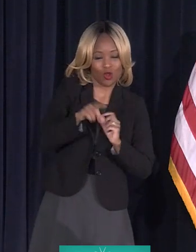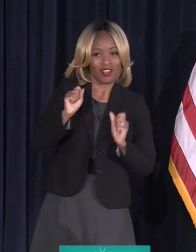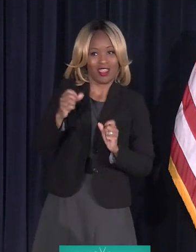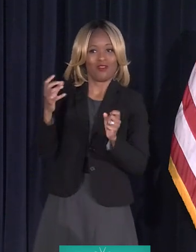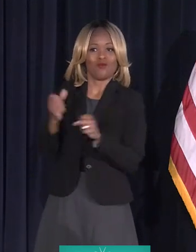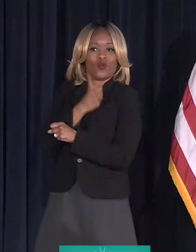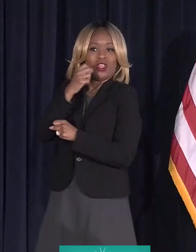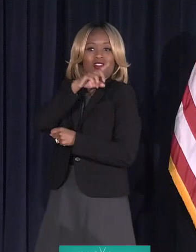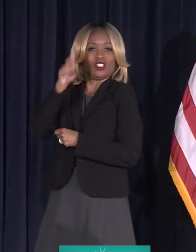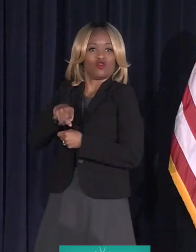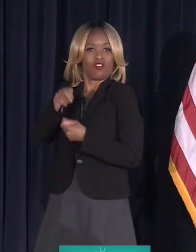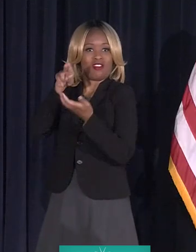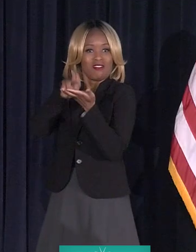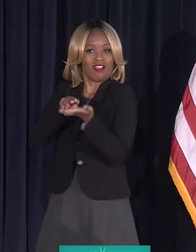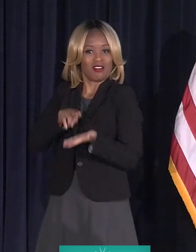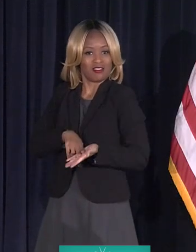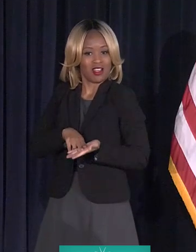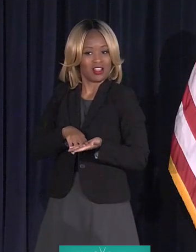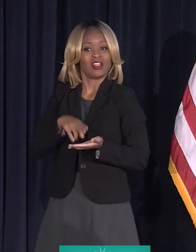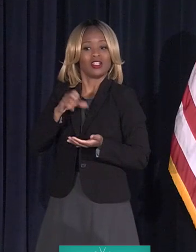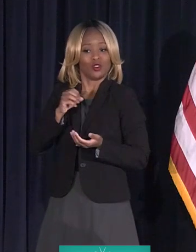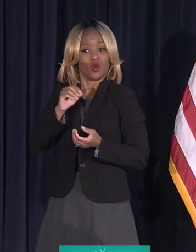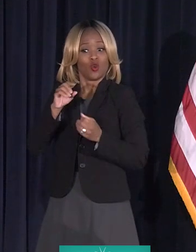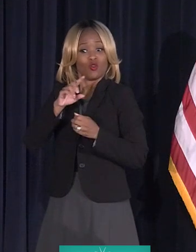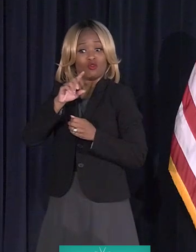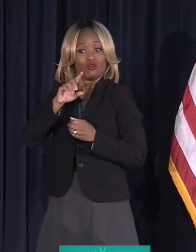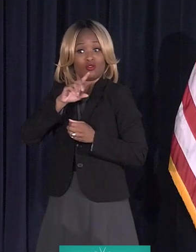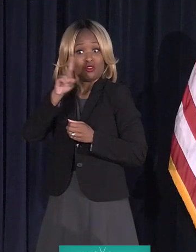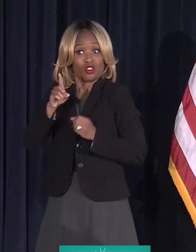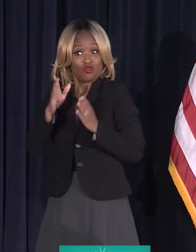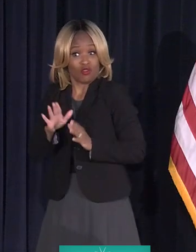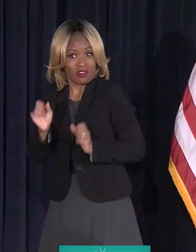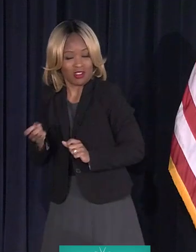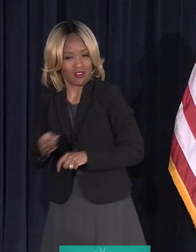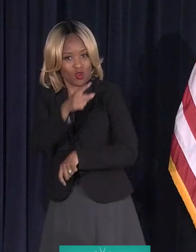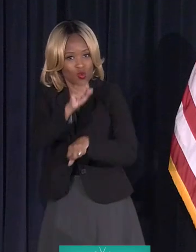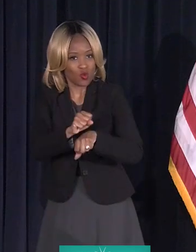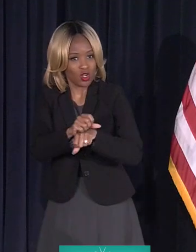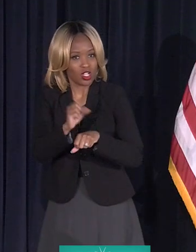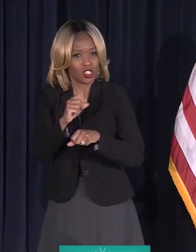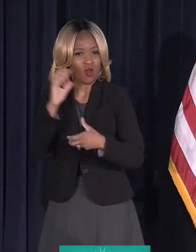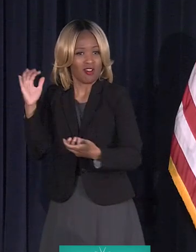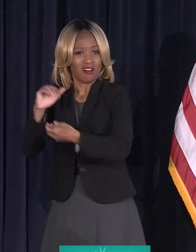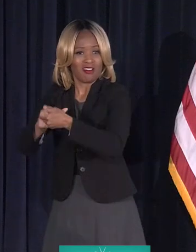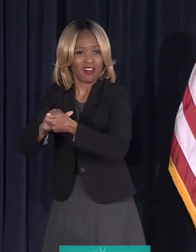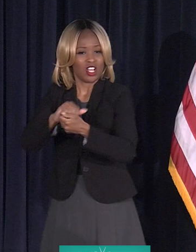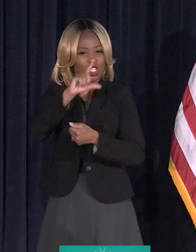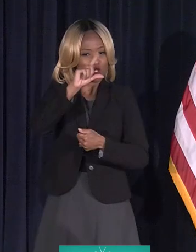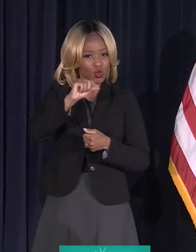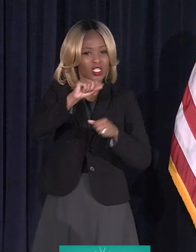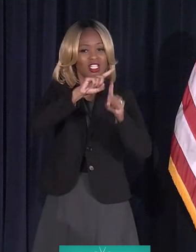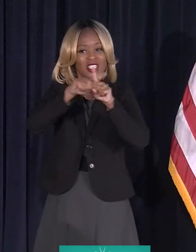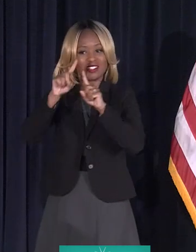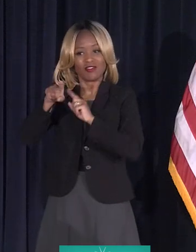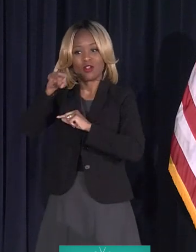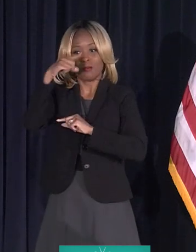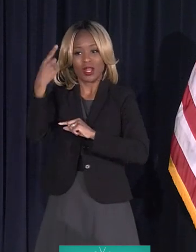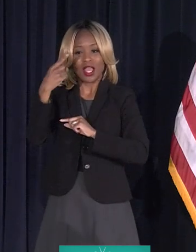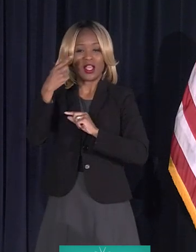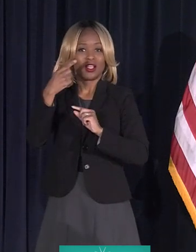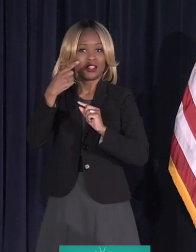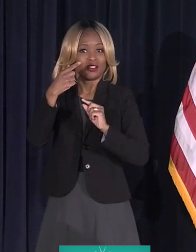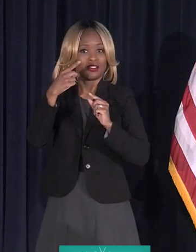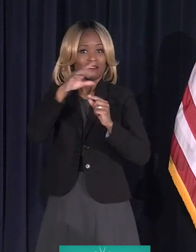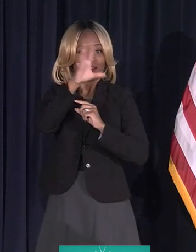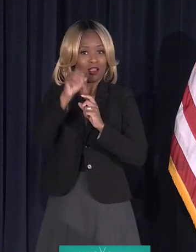contracts and put Detroiters to work. And so what happened was a coalition of 20 black Detroit contractors, they were the ones who